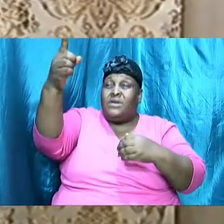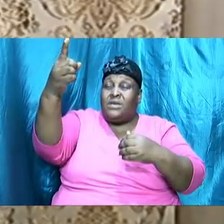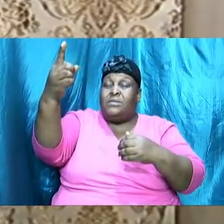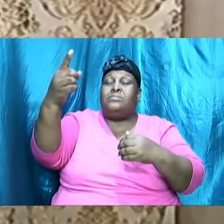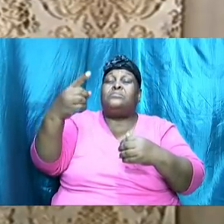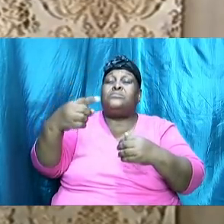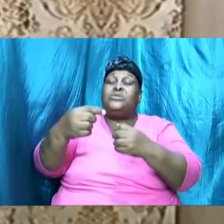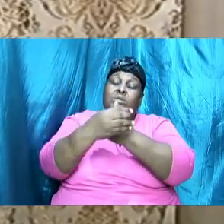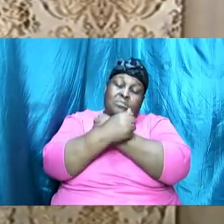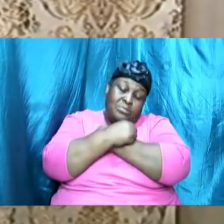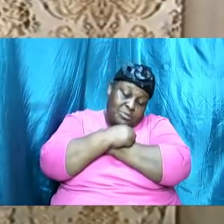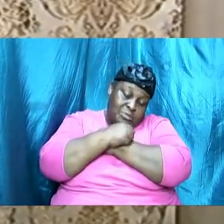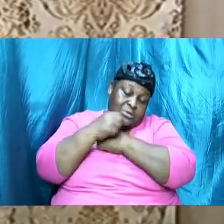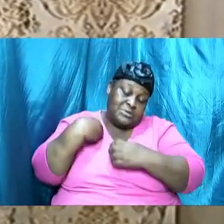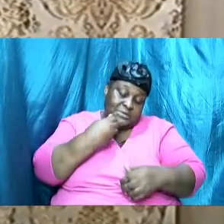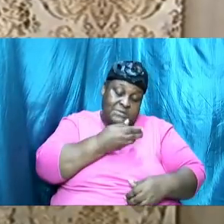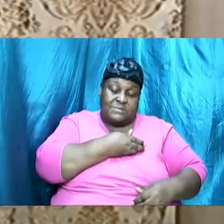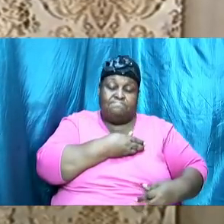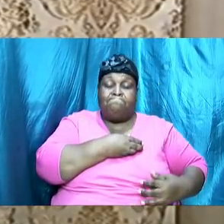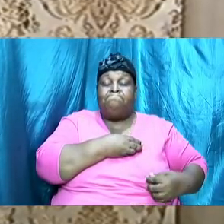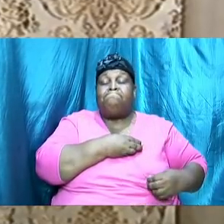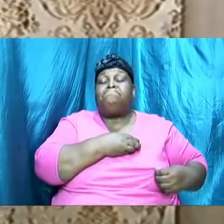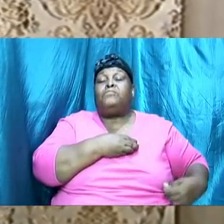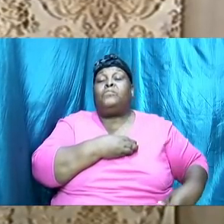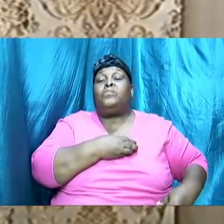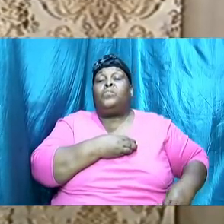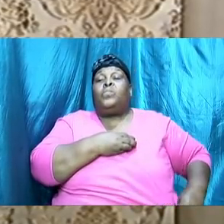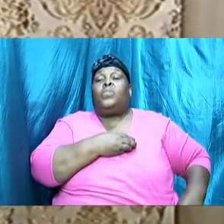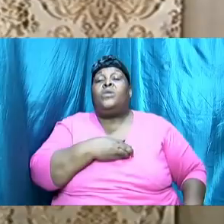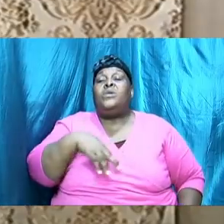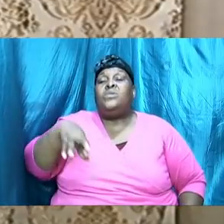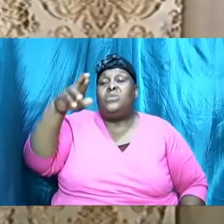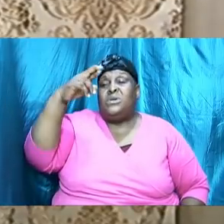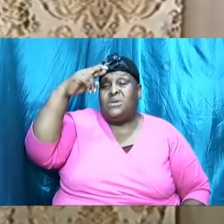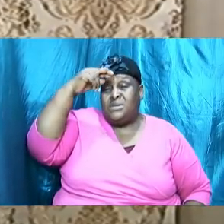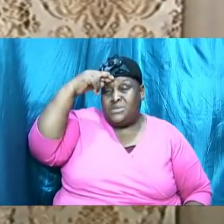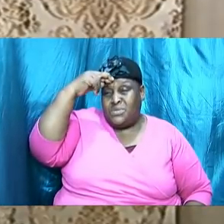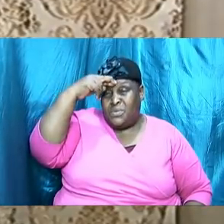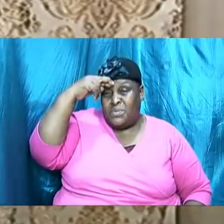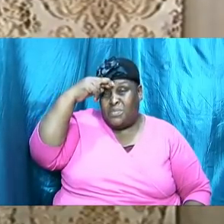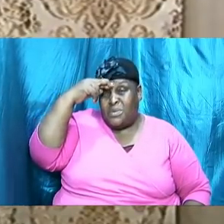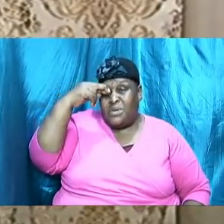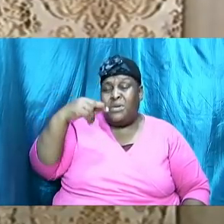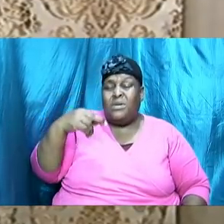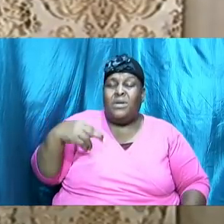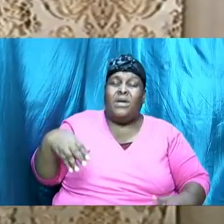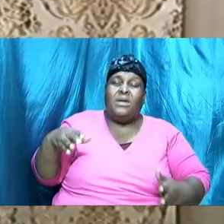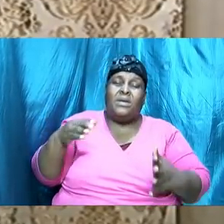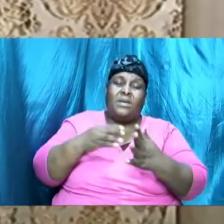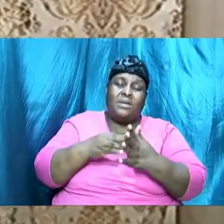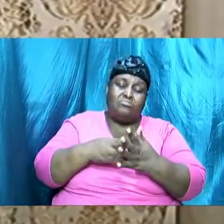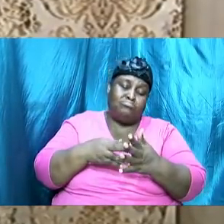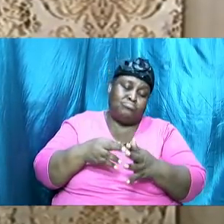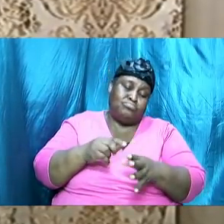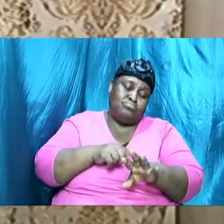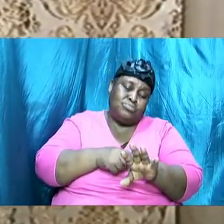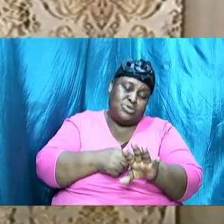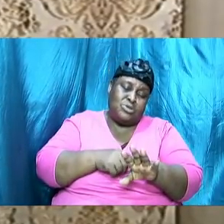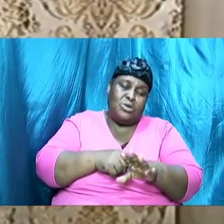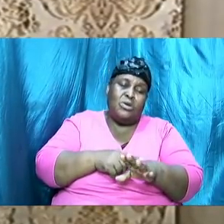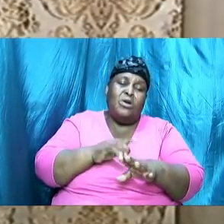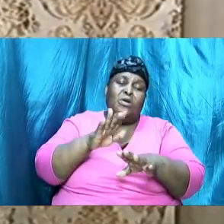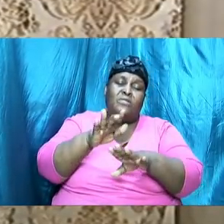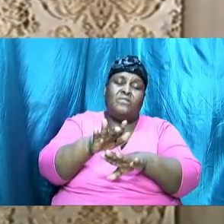And so I want to take us back to the beginning of the early church